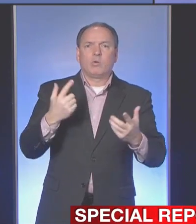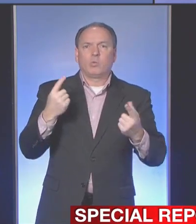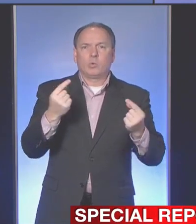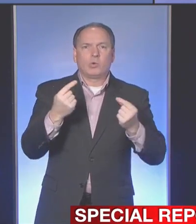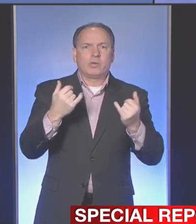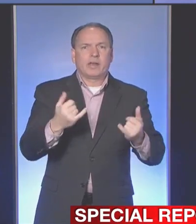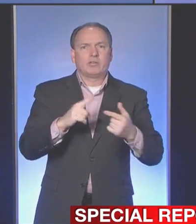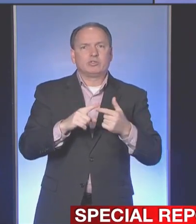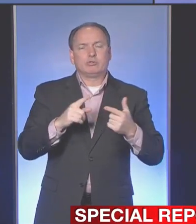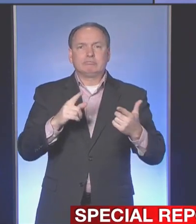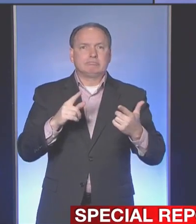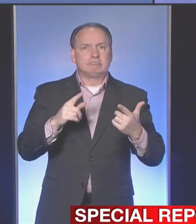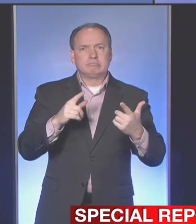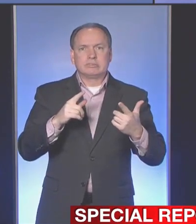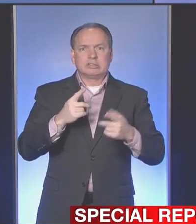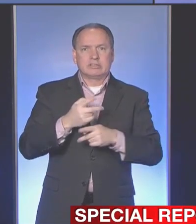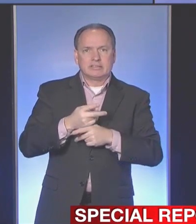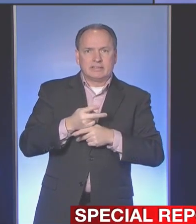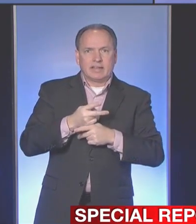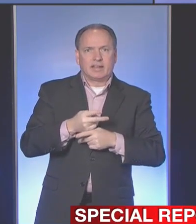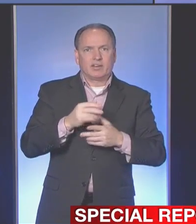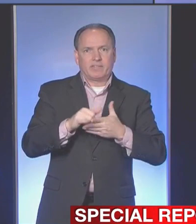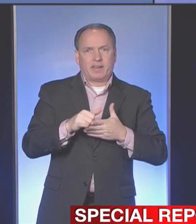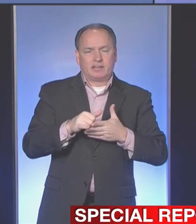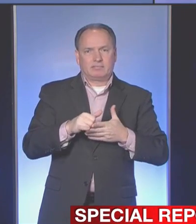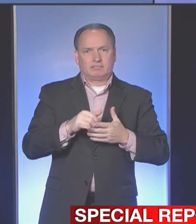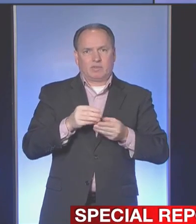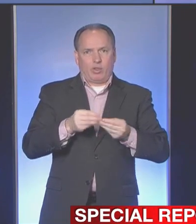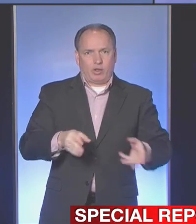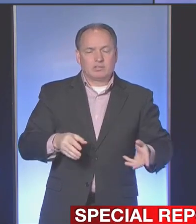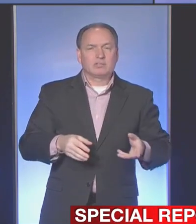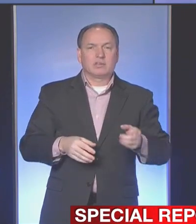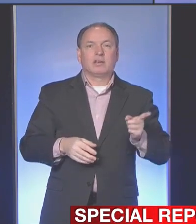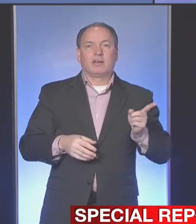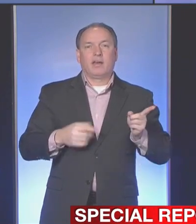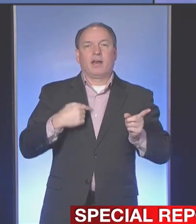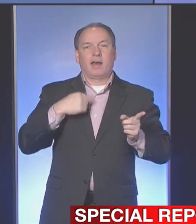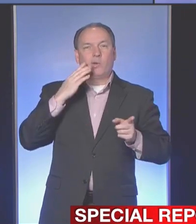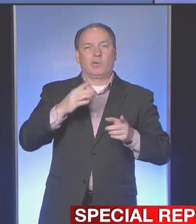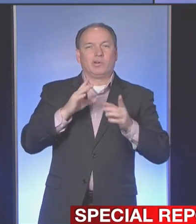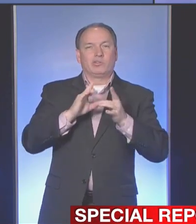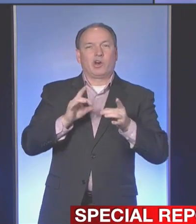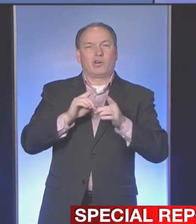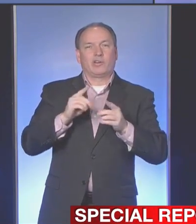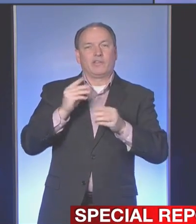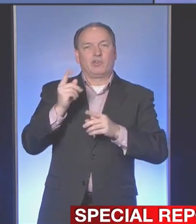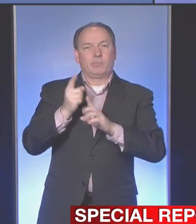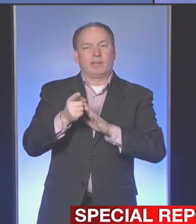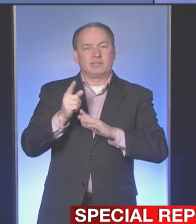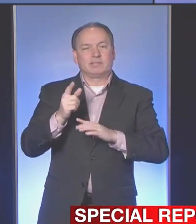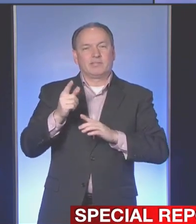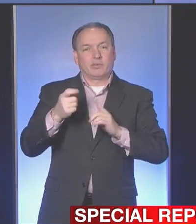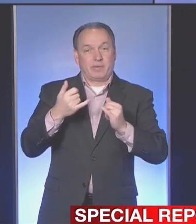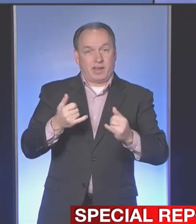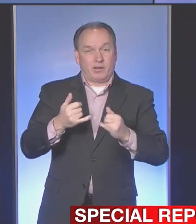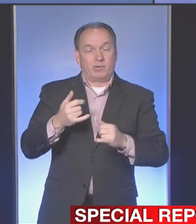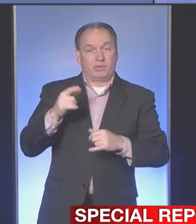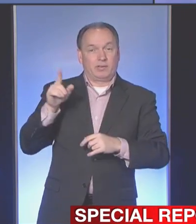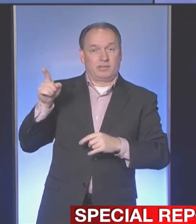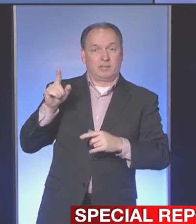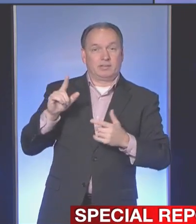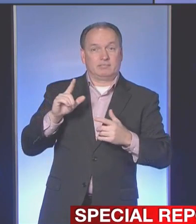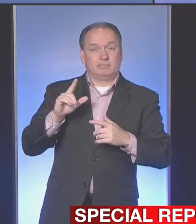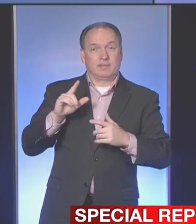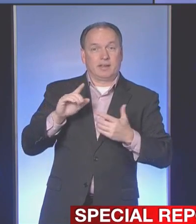So I'm going to be speaking in just a few minutes at the Zoom meeting for county council to give them a